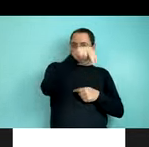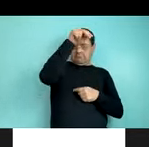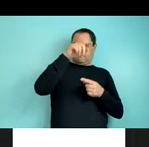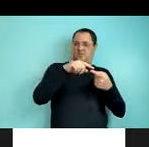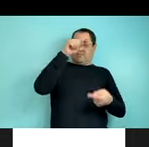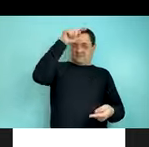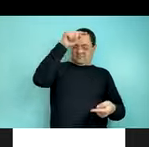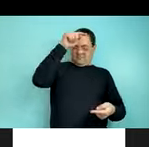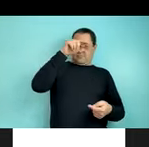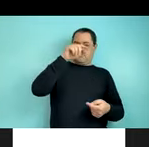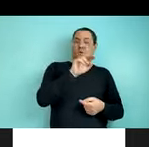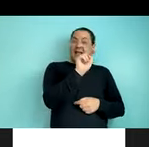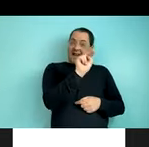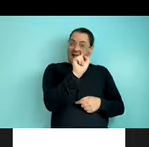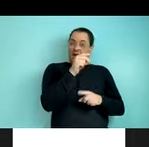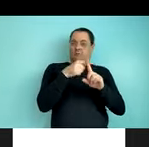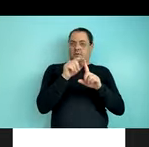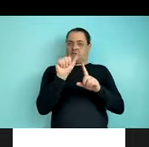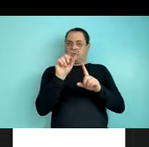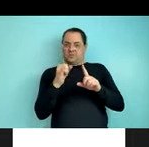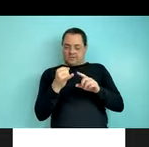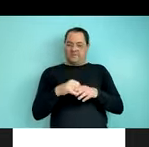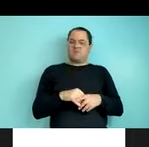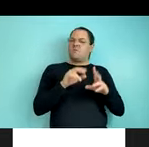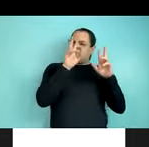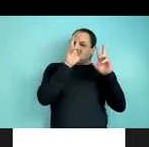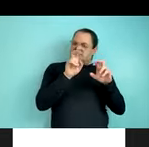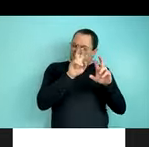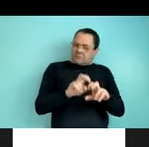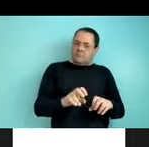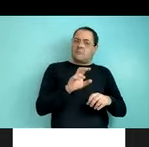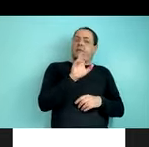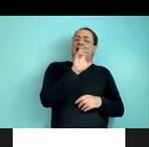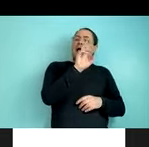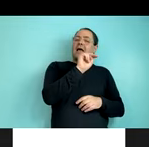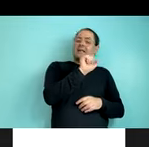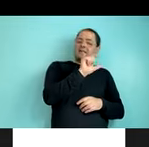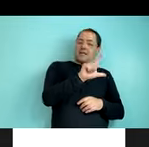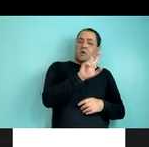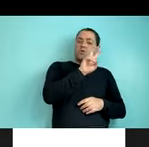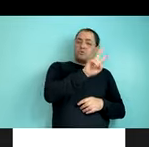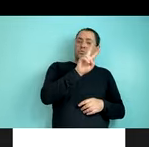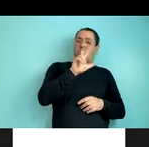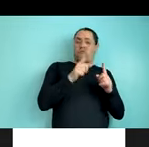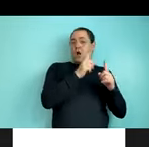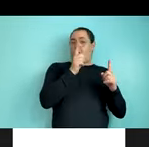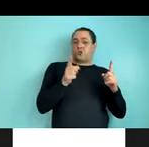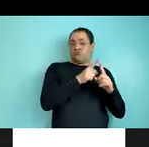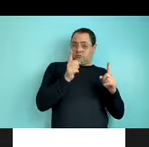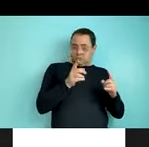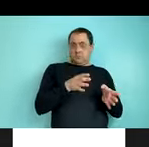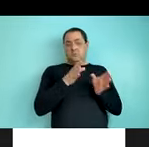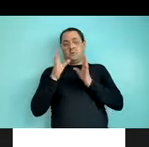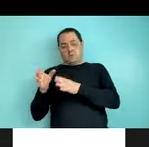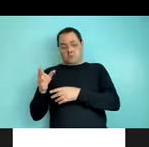we were left with a total of 223 utterances for the NSL cohorts and then 276 utterances from the